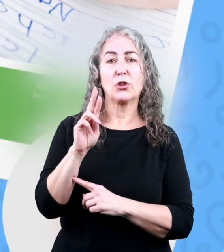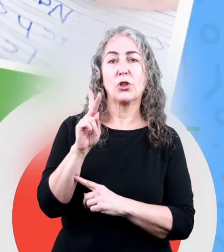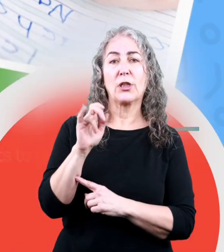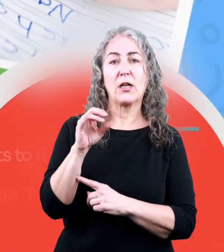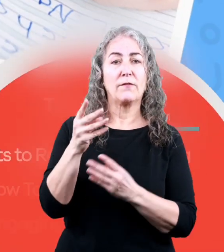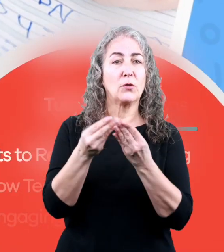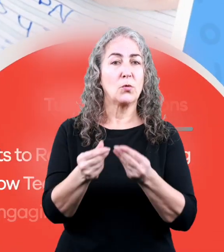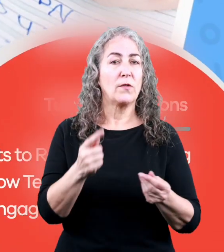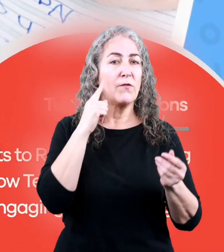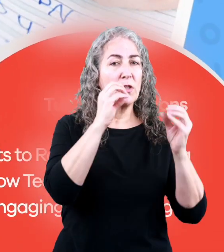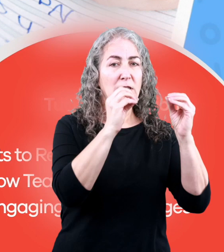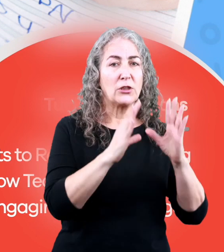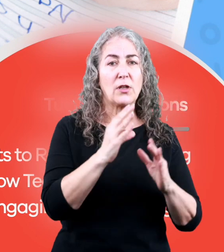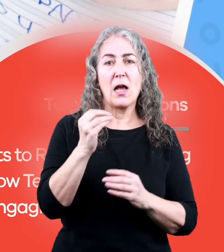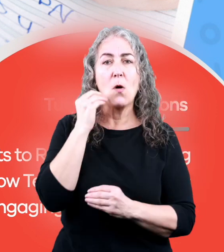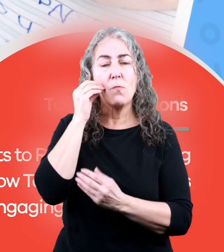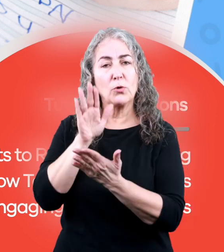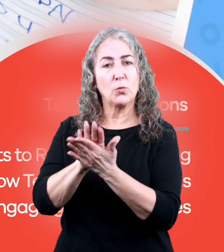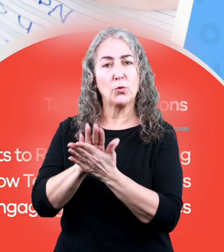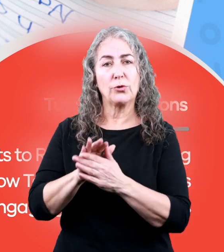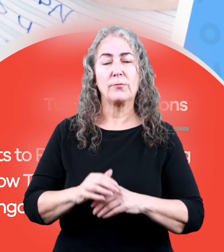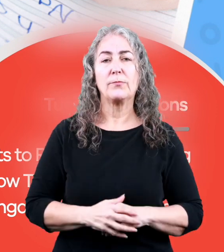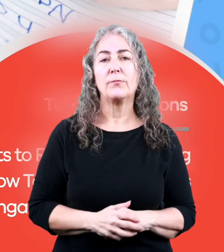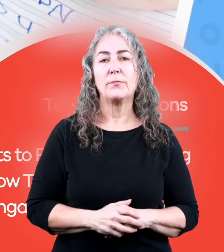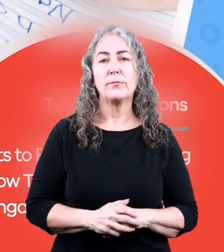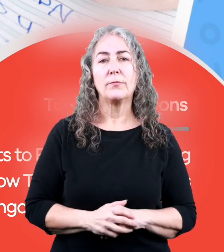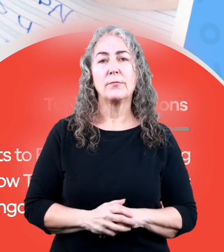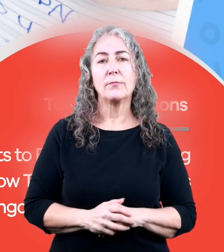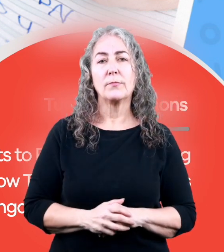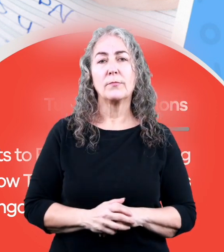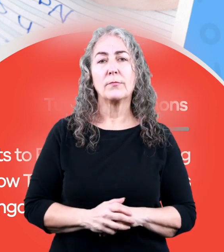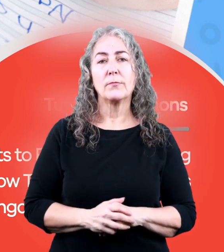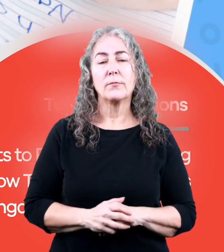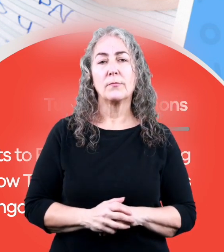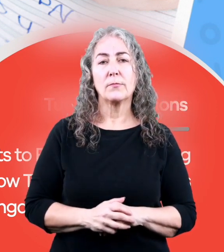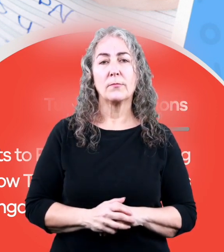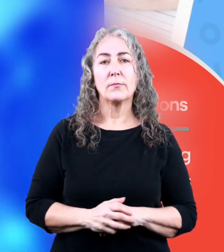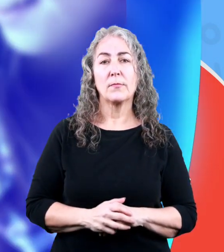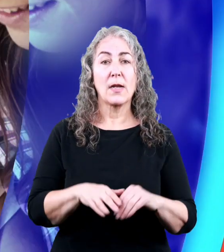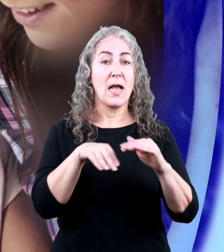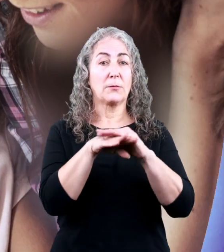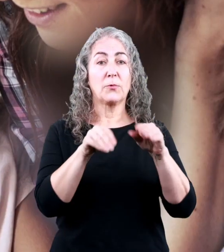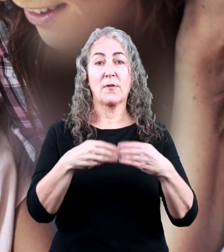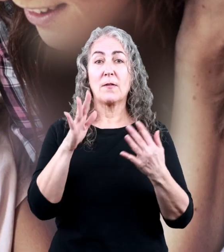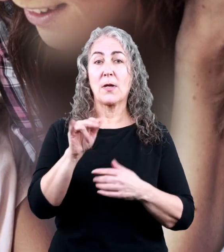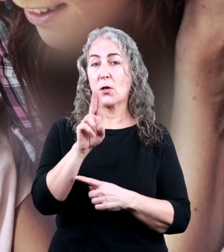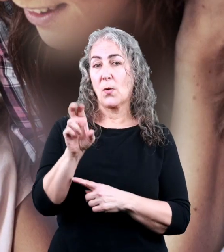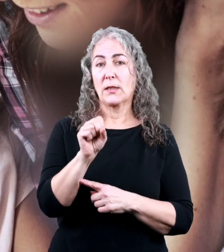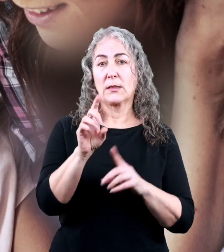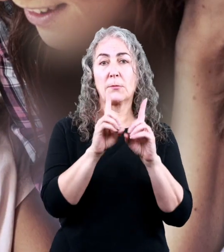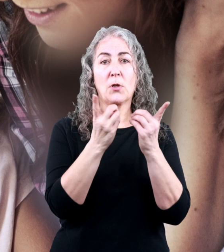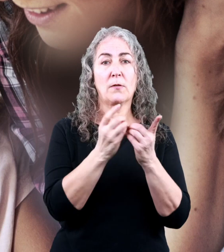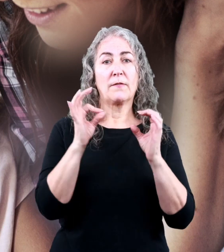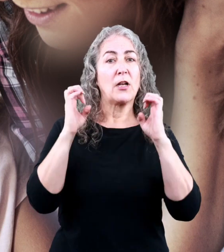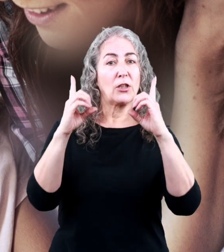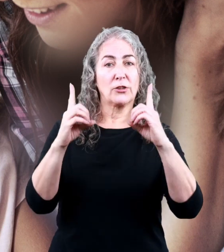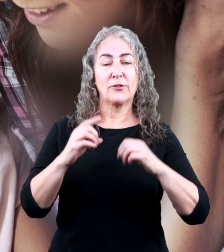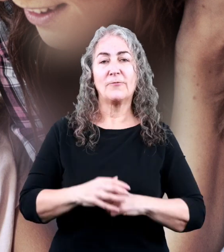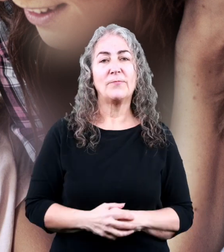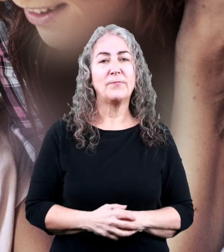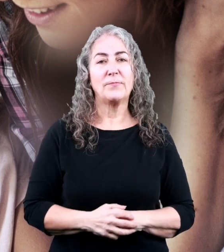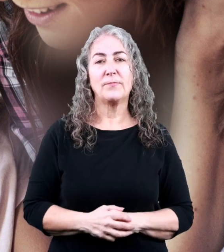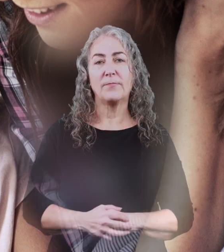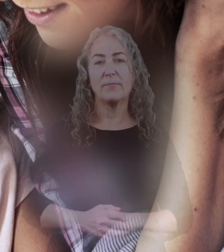and turnkey solutions for teachers and homeschoolers. favorite videos. If